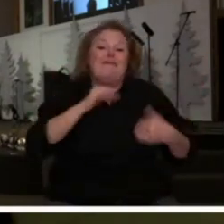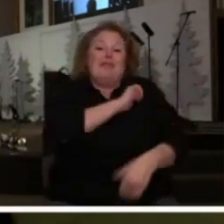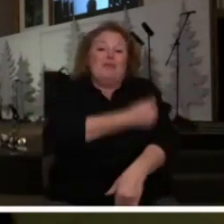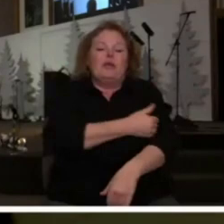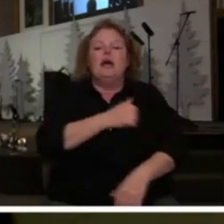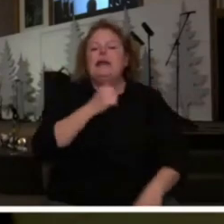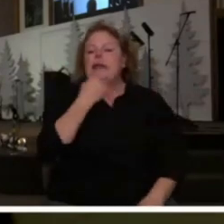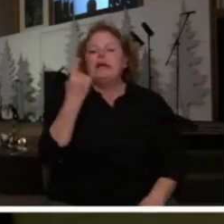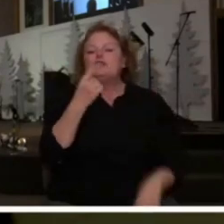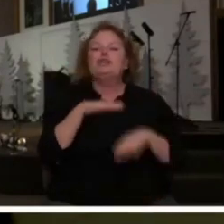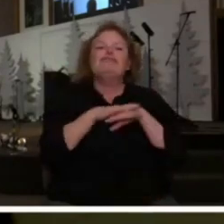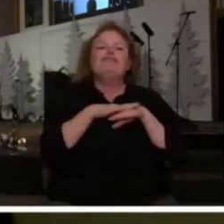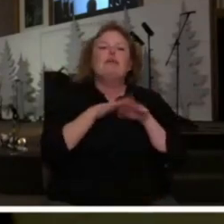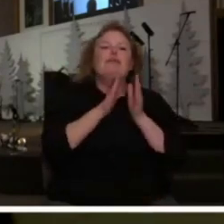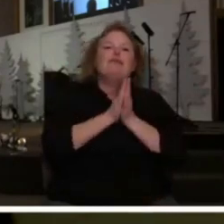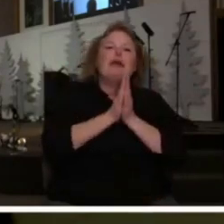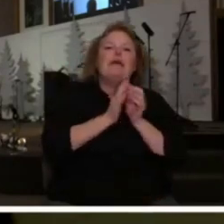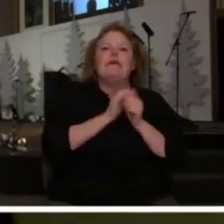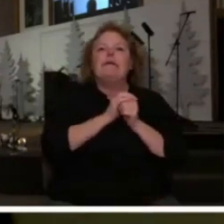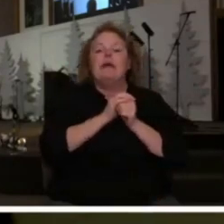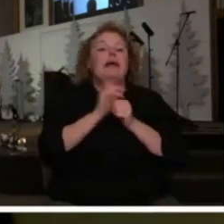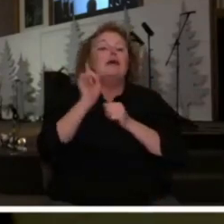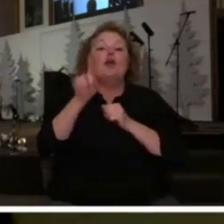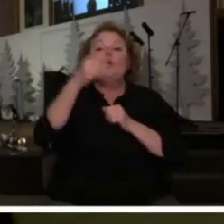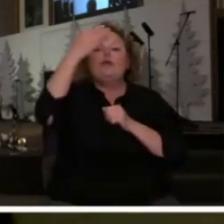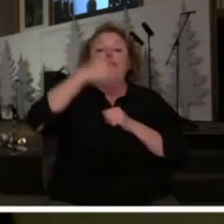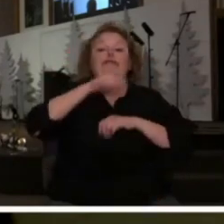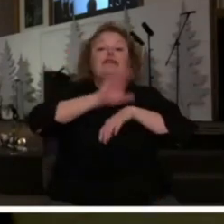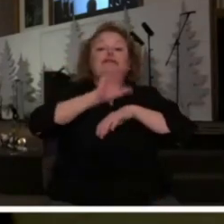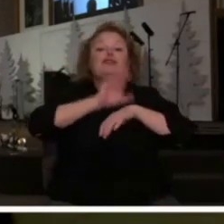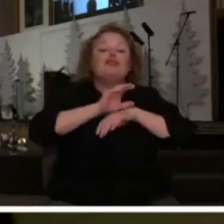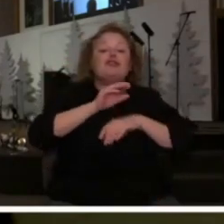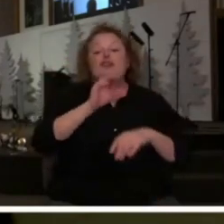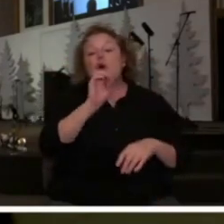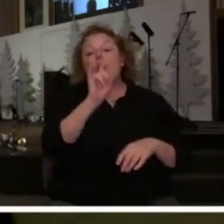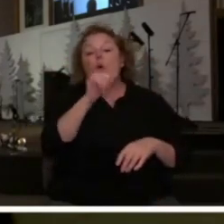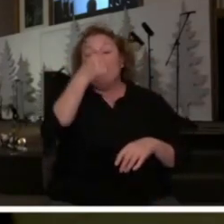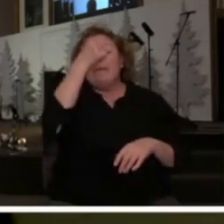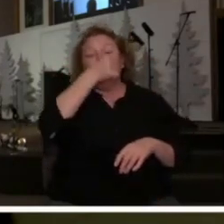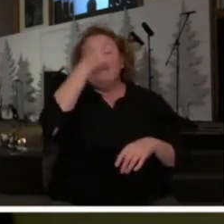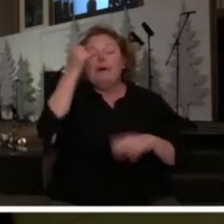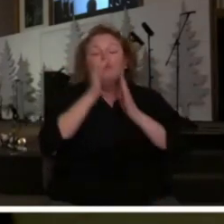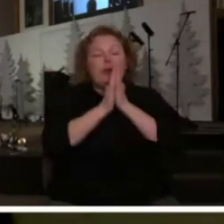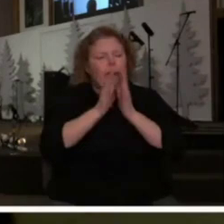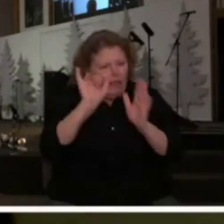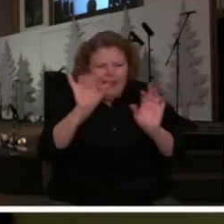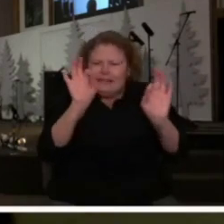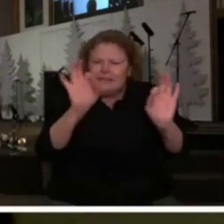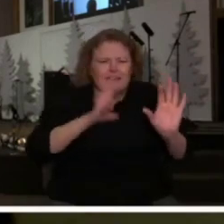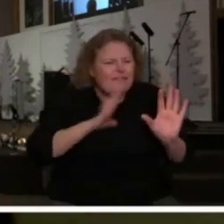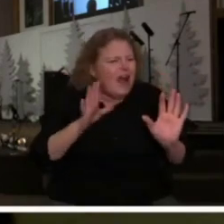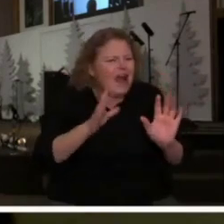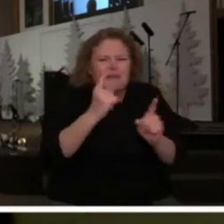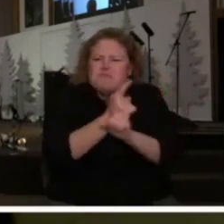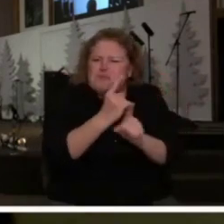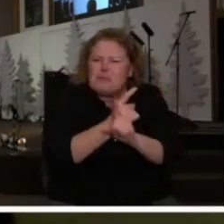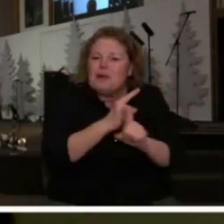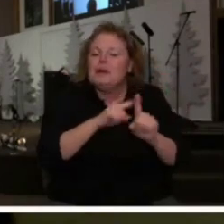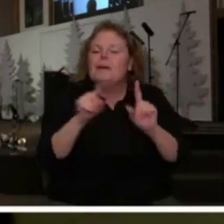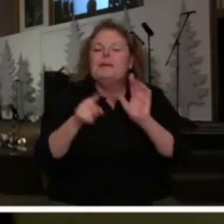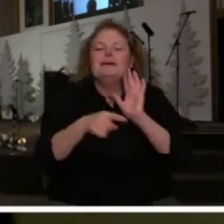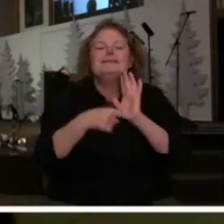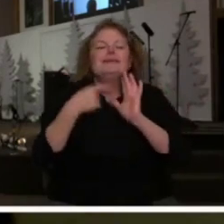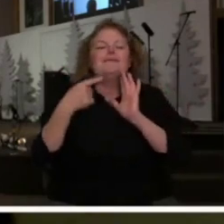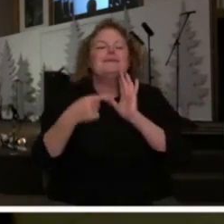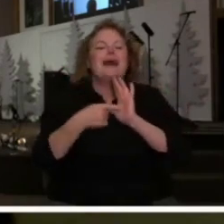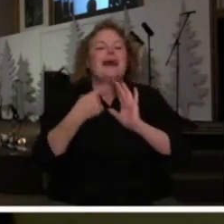a need like I said we come to the altar and we anoint you with oil and that is effective and that is biblical but often times when we